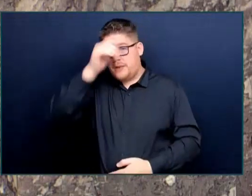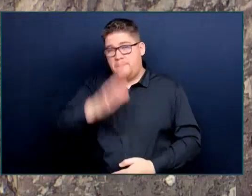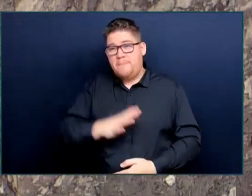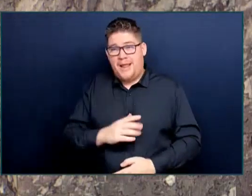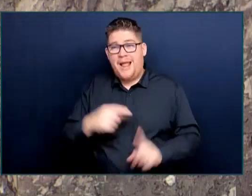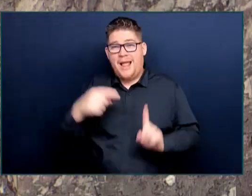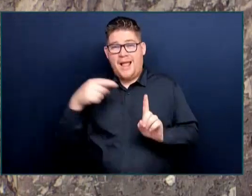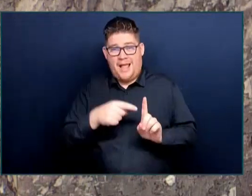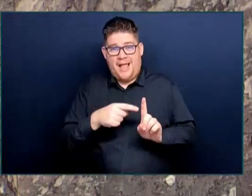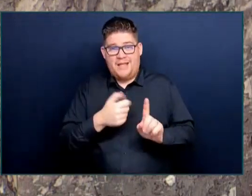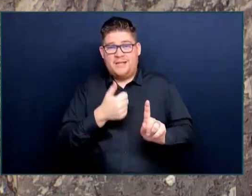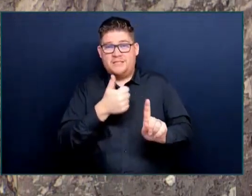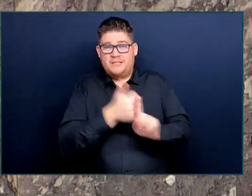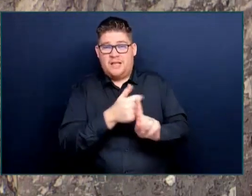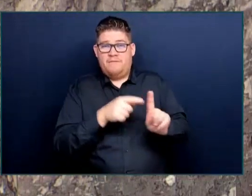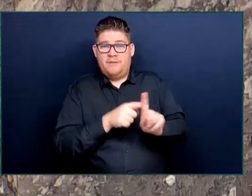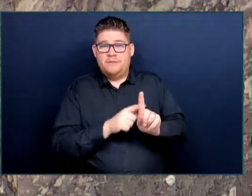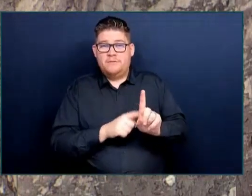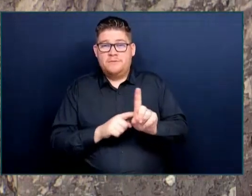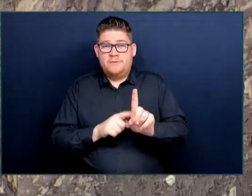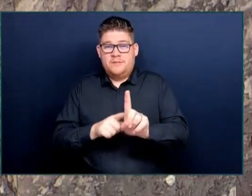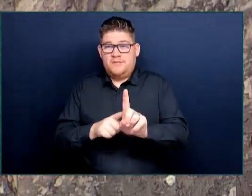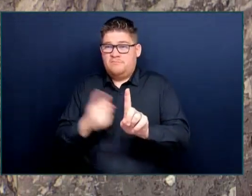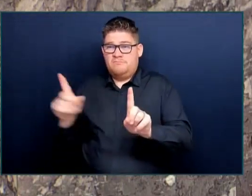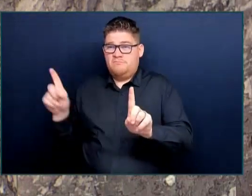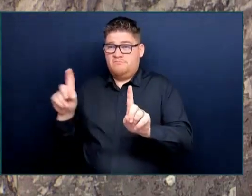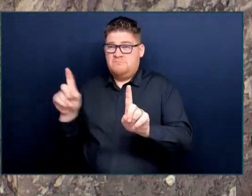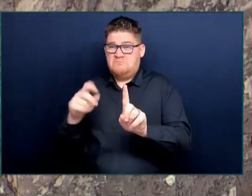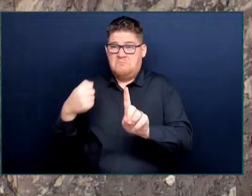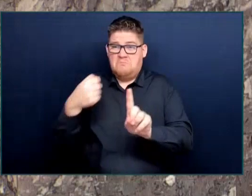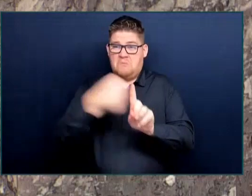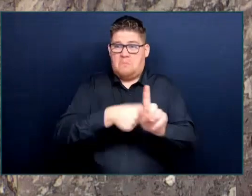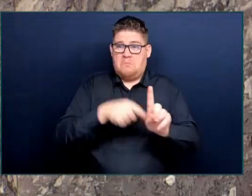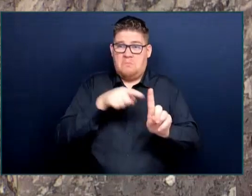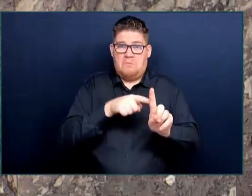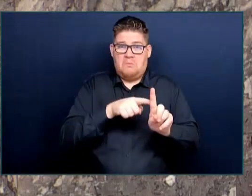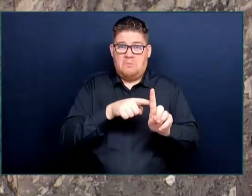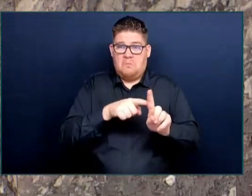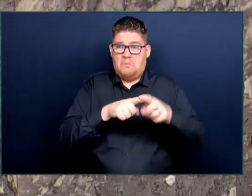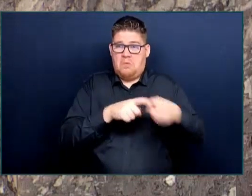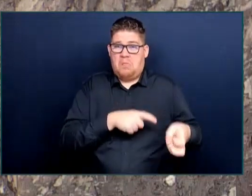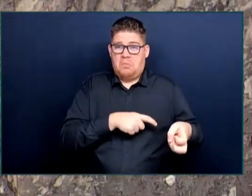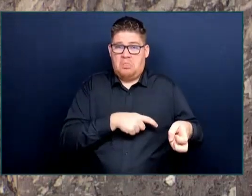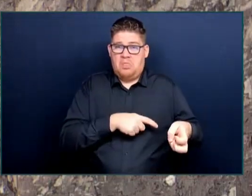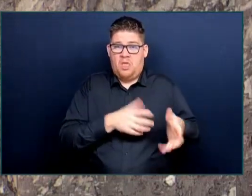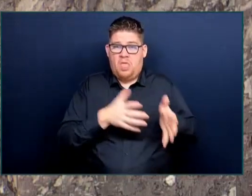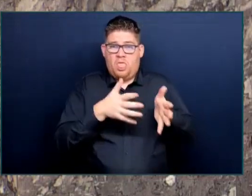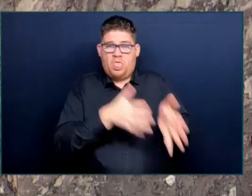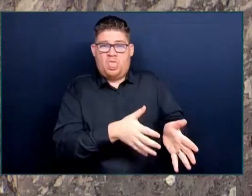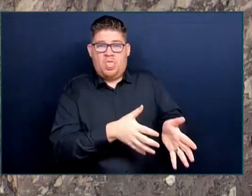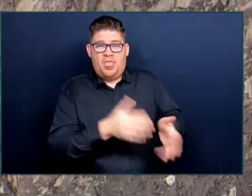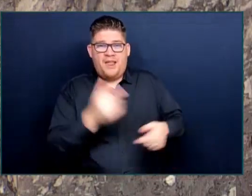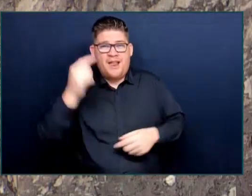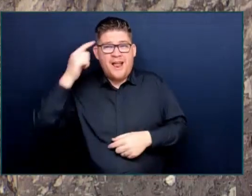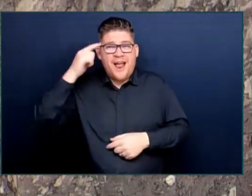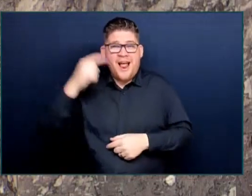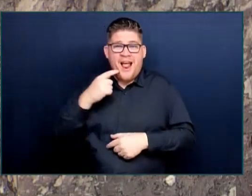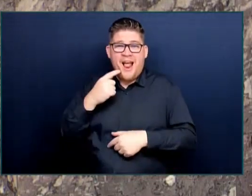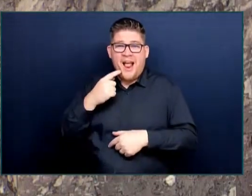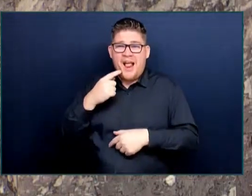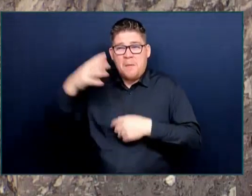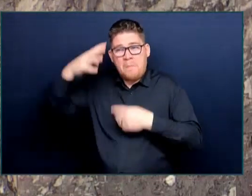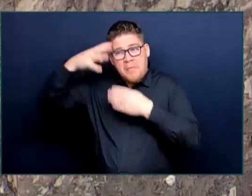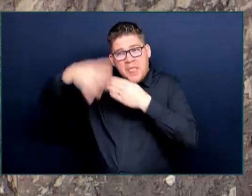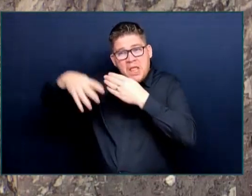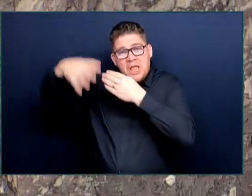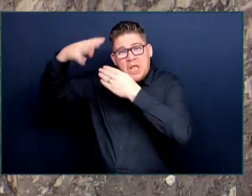and bleeding from his head. Threats and smashed windows from a man with an axe in an